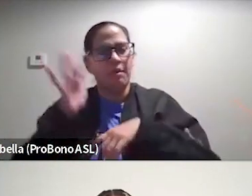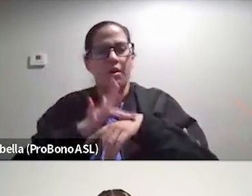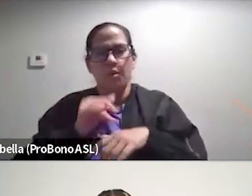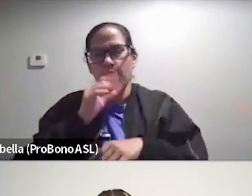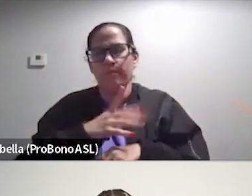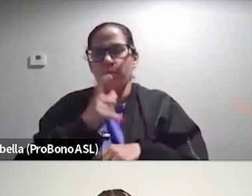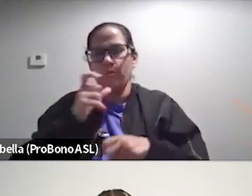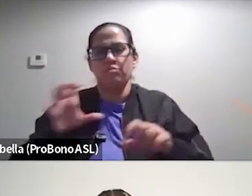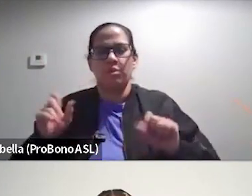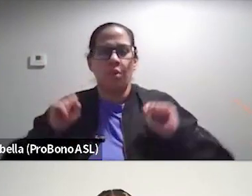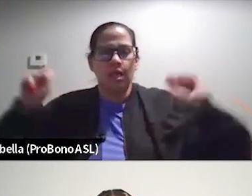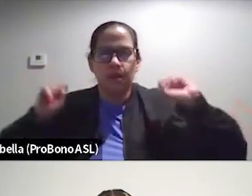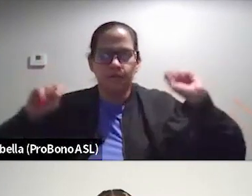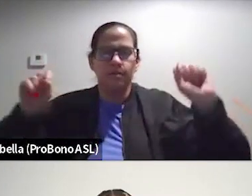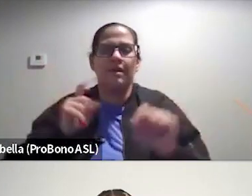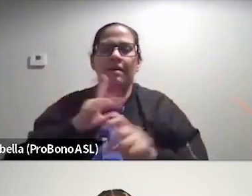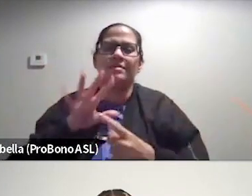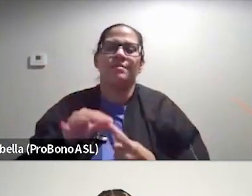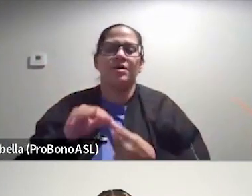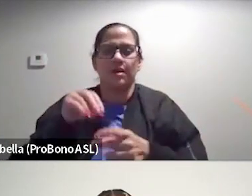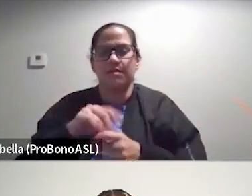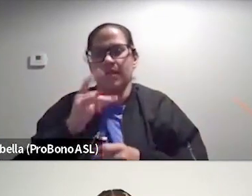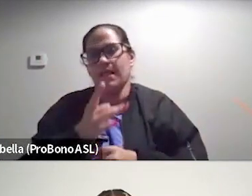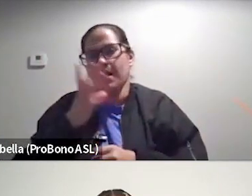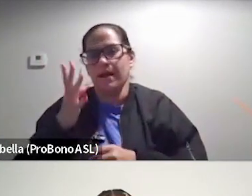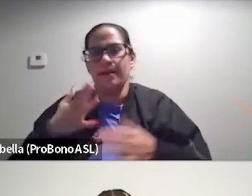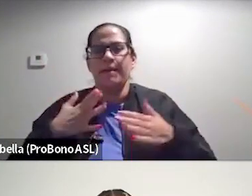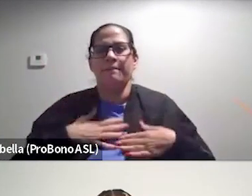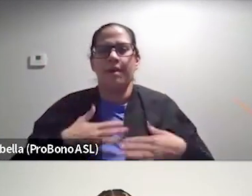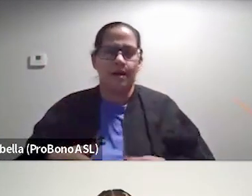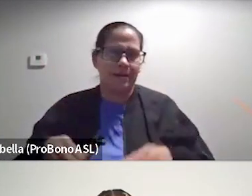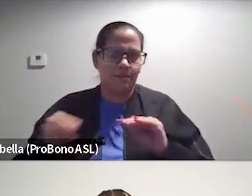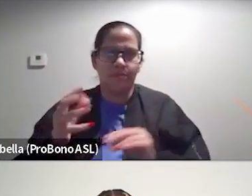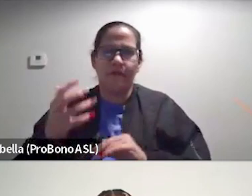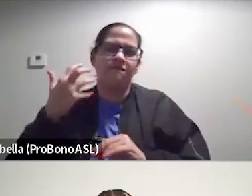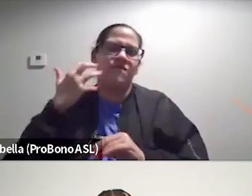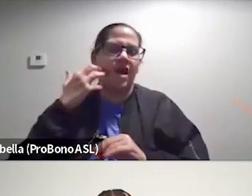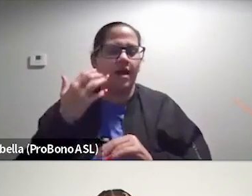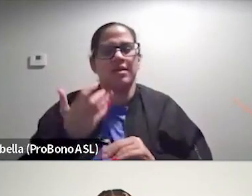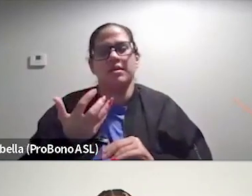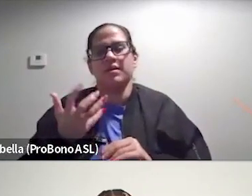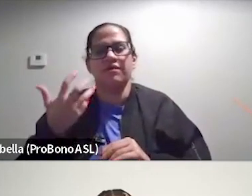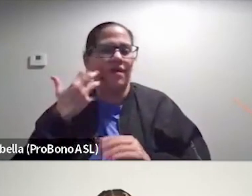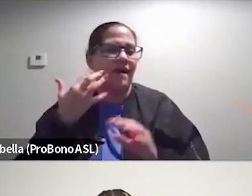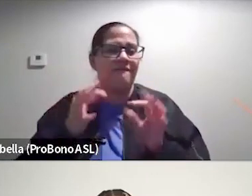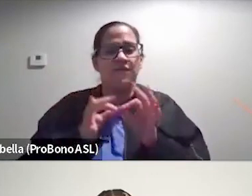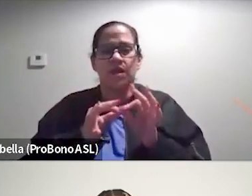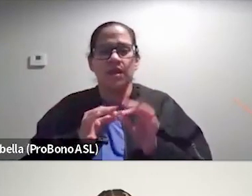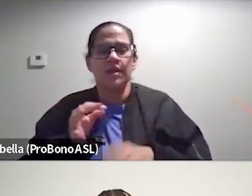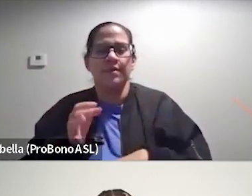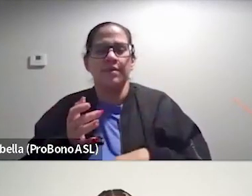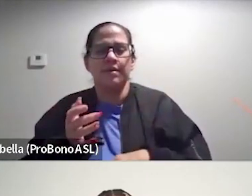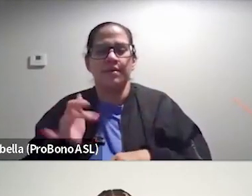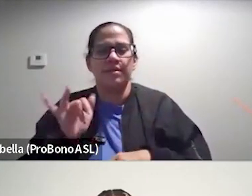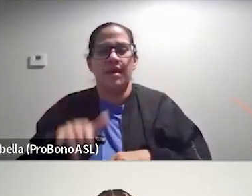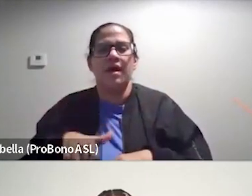weightlifting and, you know, I'm especially in the like kind of body movement, fatness, uh, fat fit like that crew